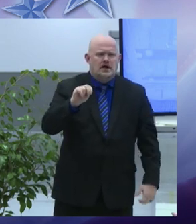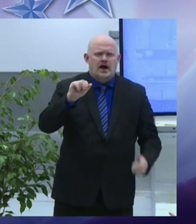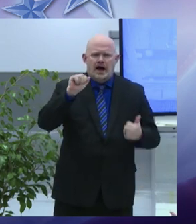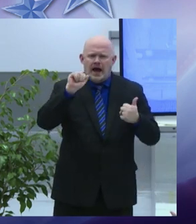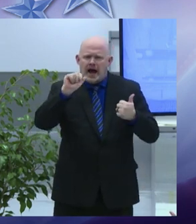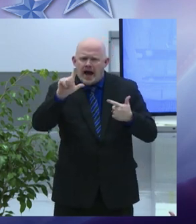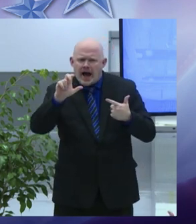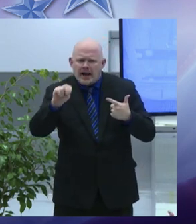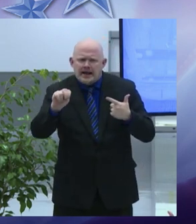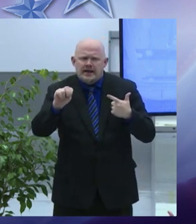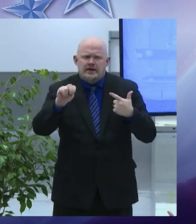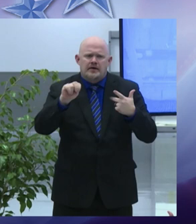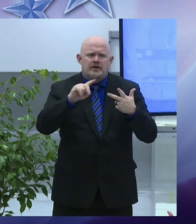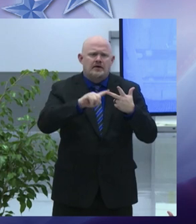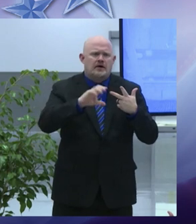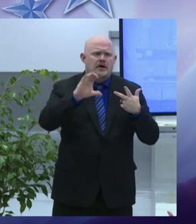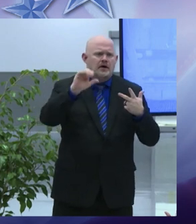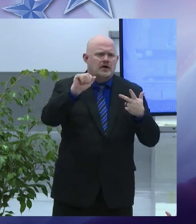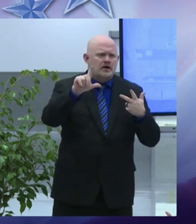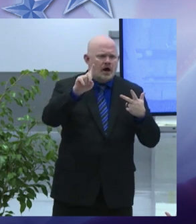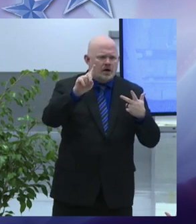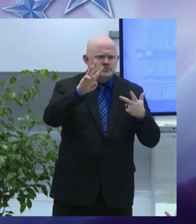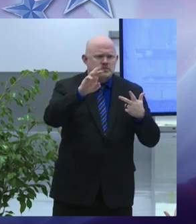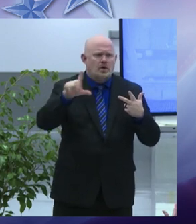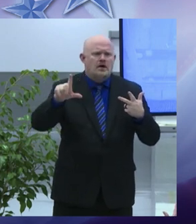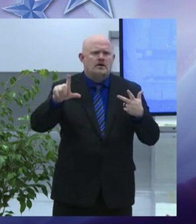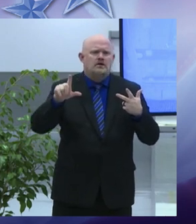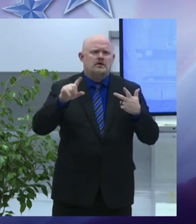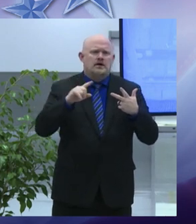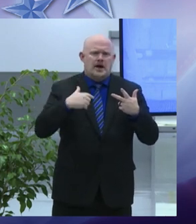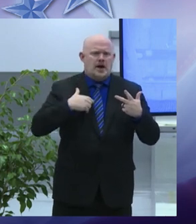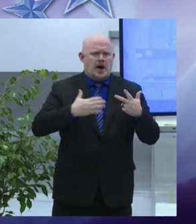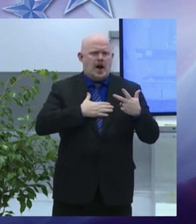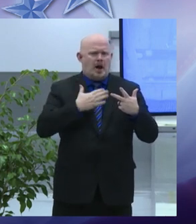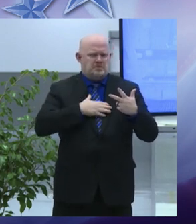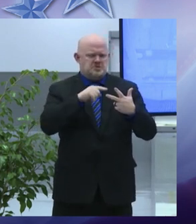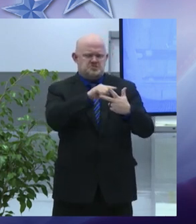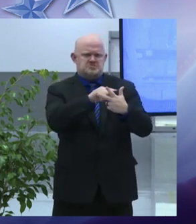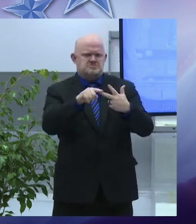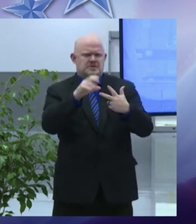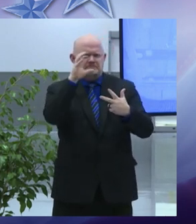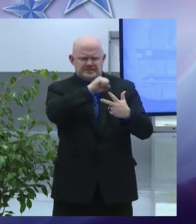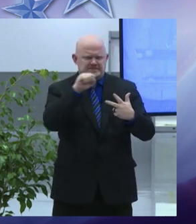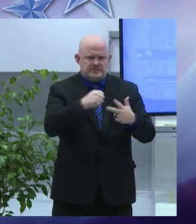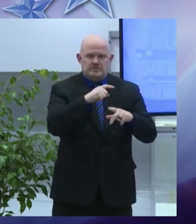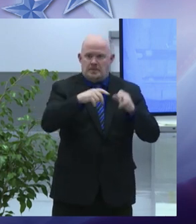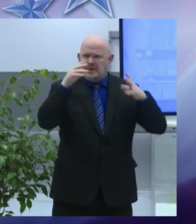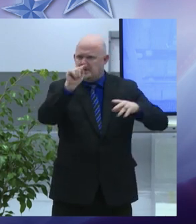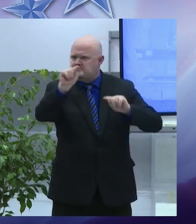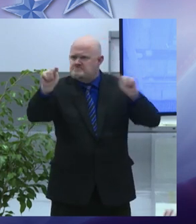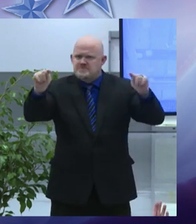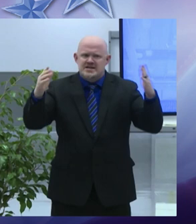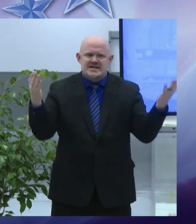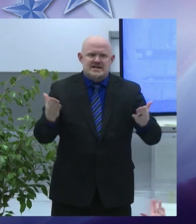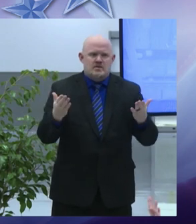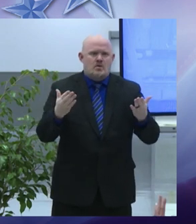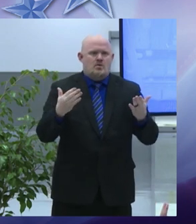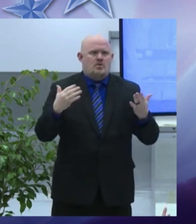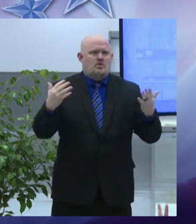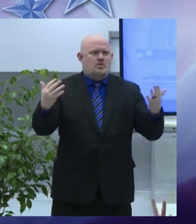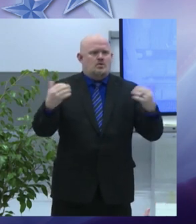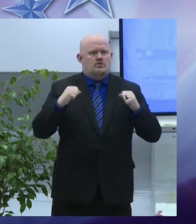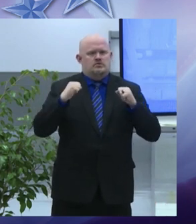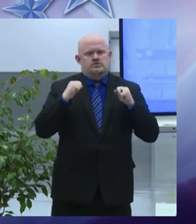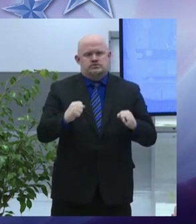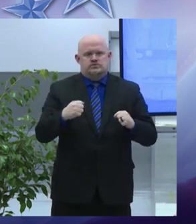happy to have the rest of you here today and happy to present our state of the city so